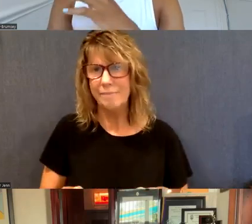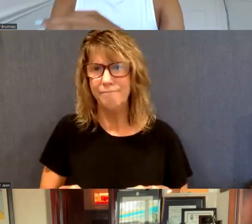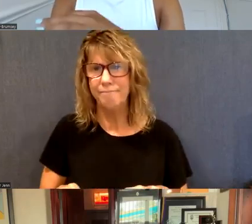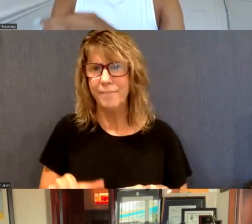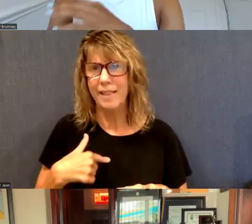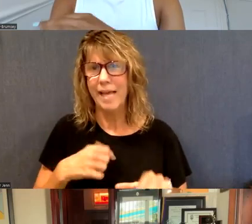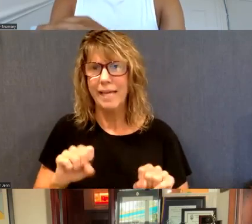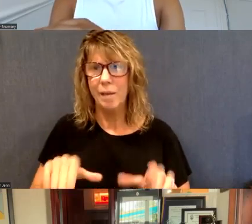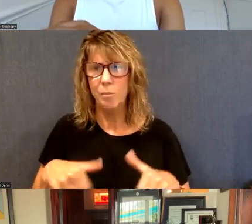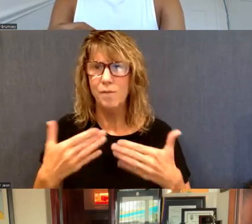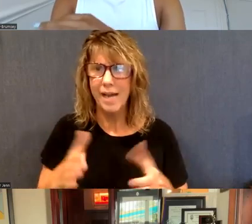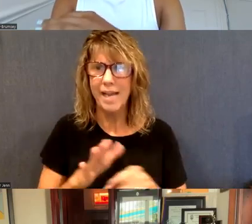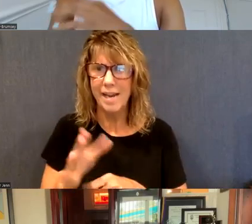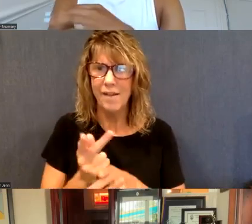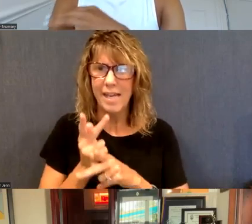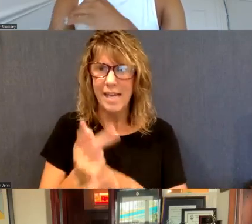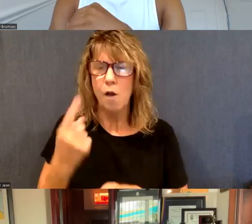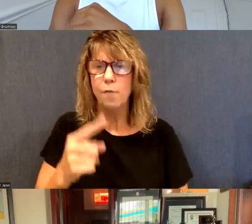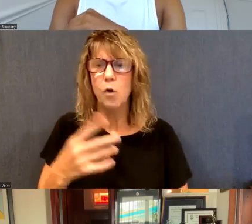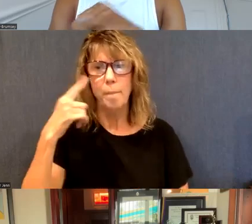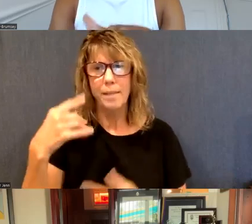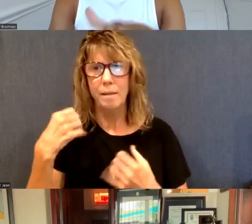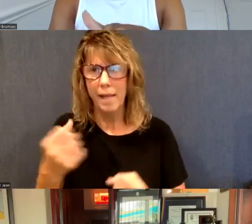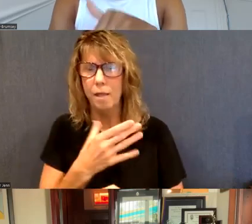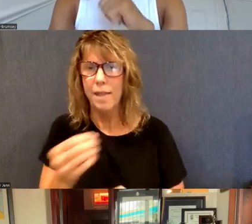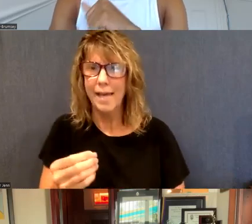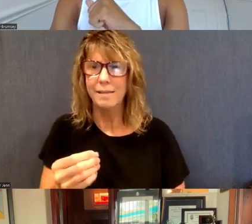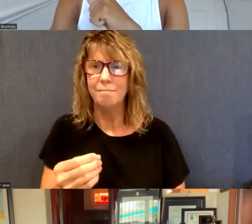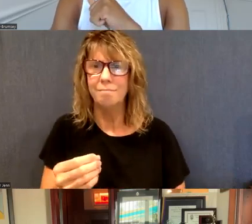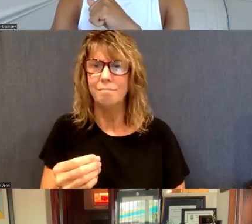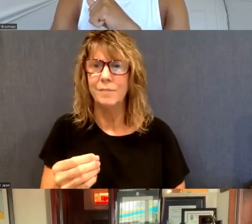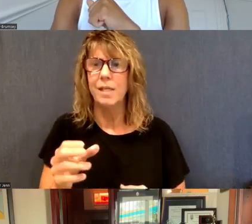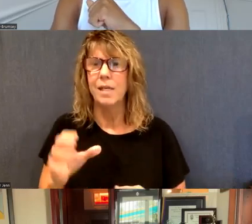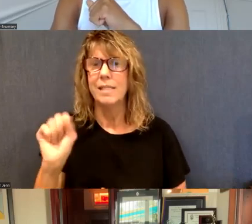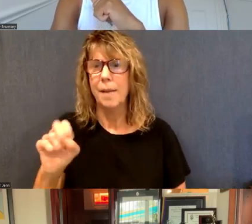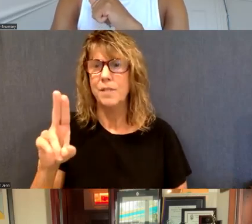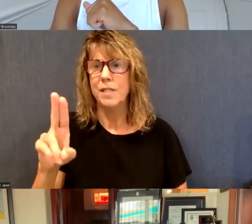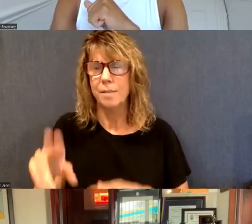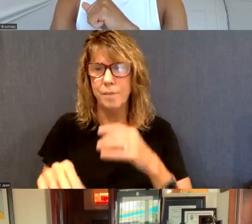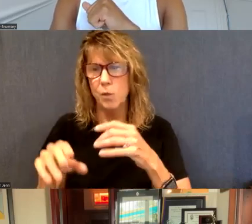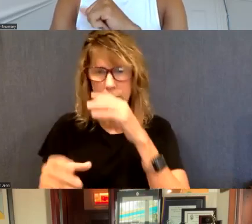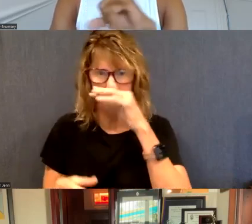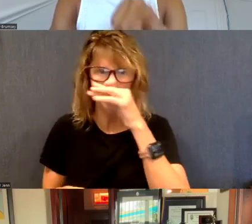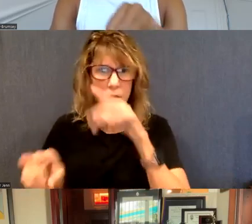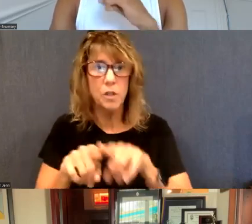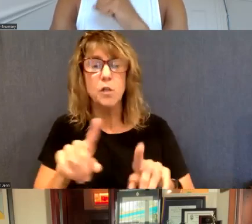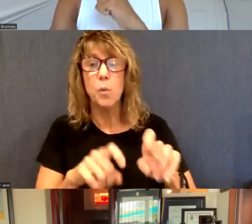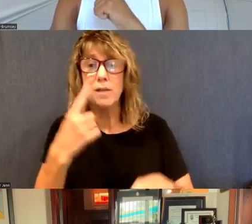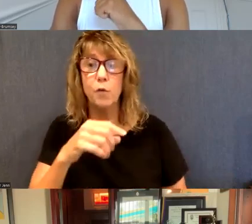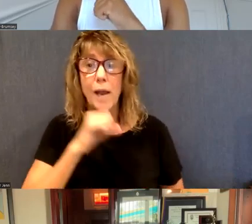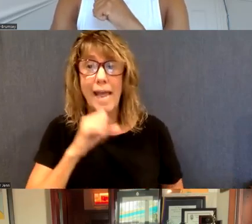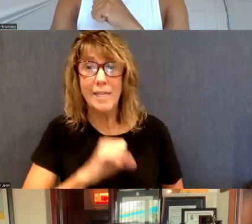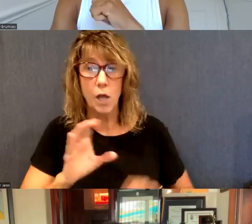for mental health and substance use, um, particularly at point of crisis. And there's also a question on age in the chat, if you have a chance, but